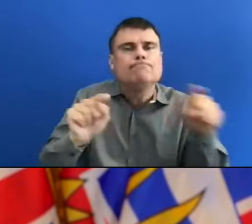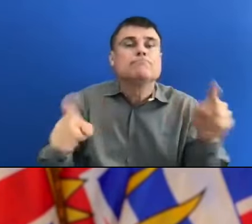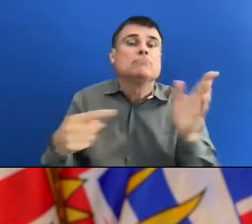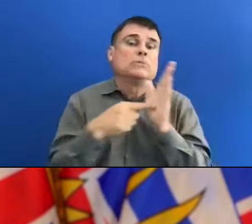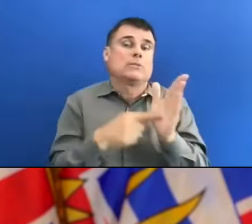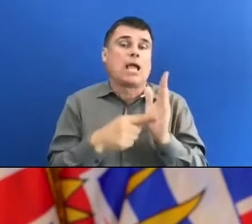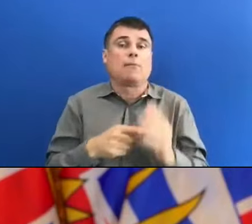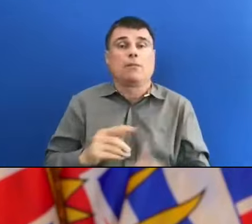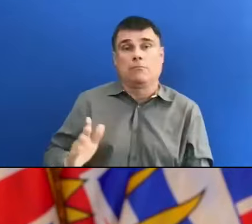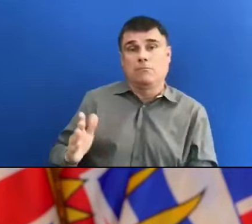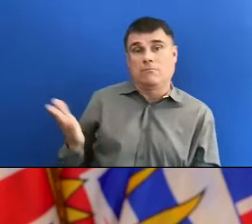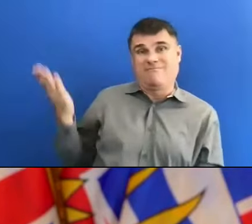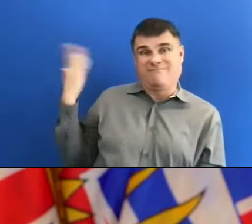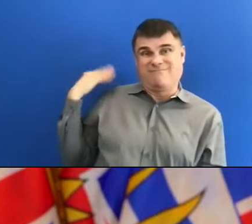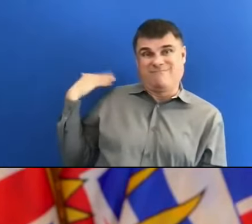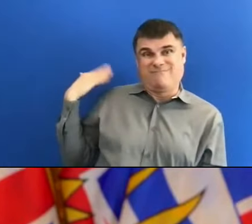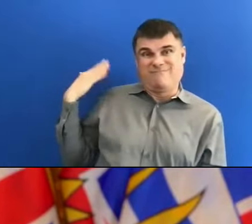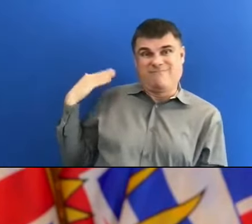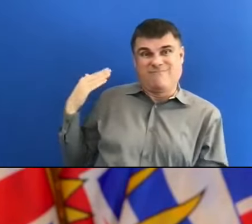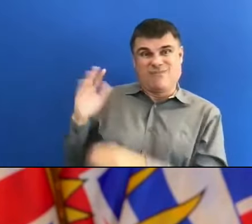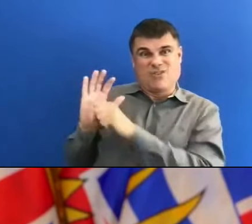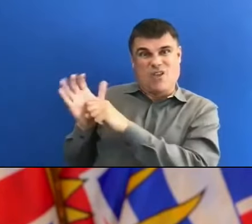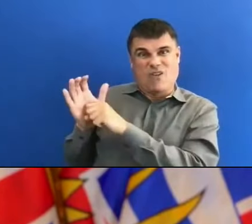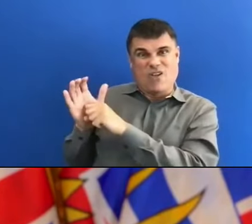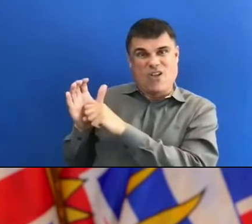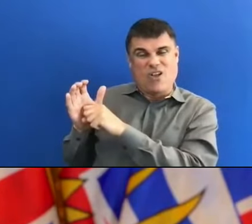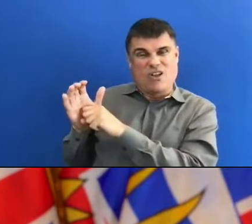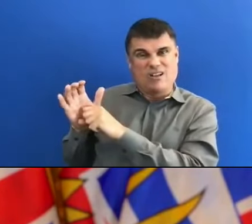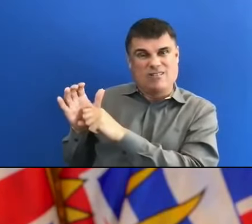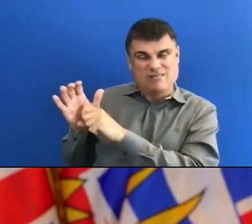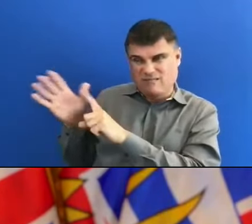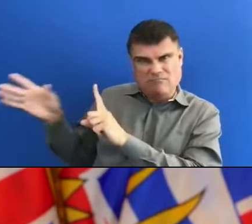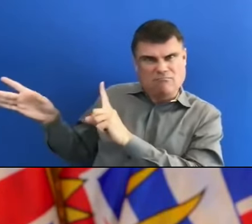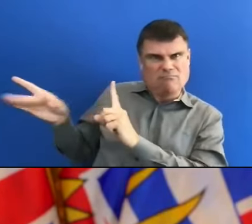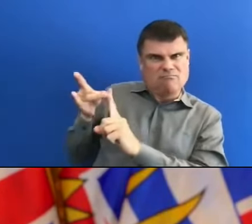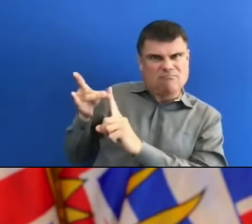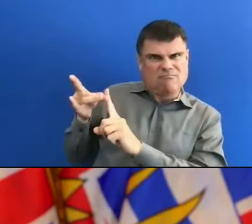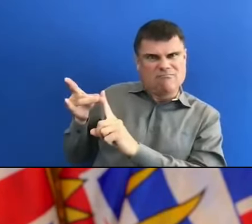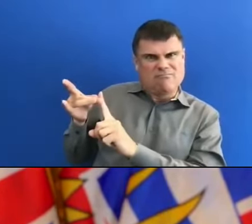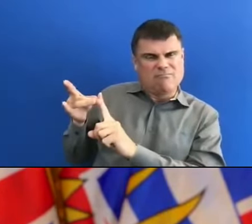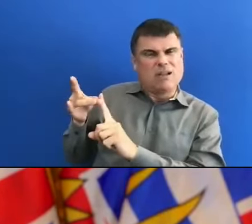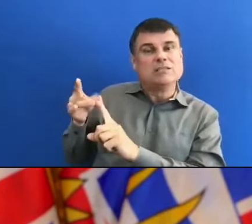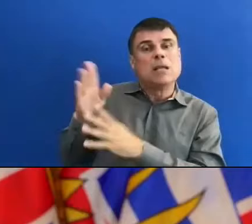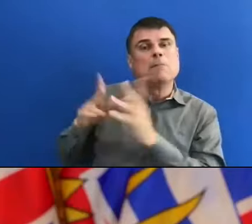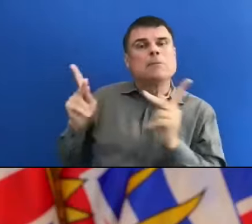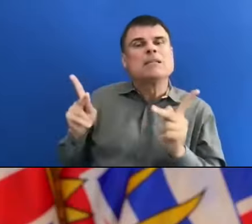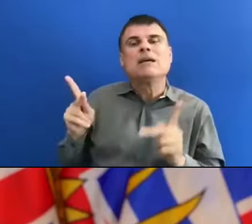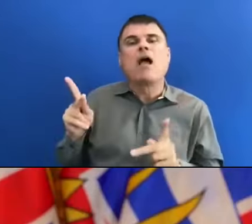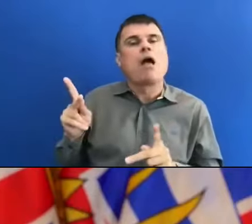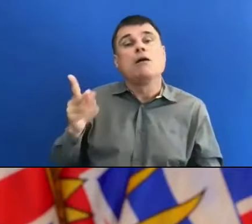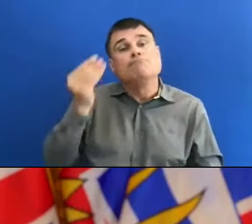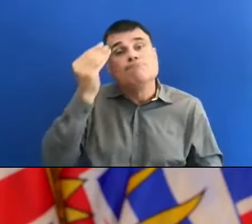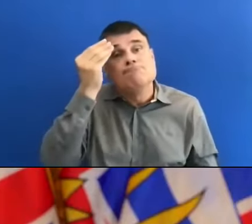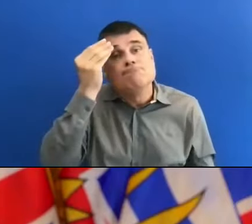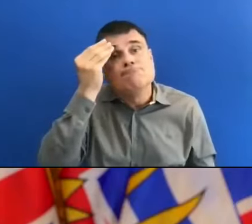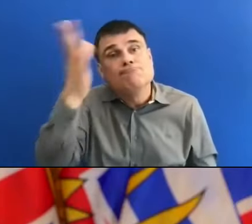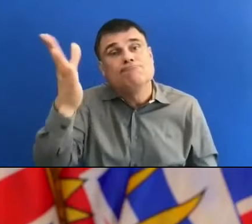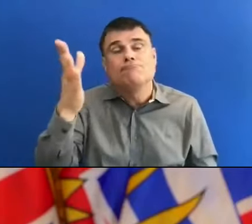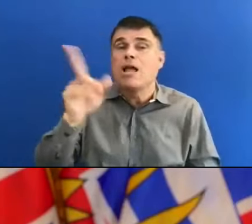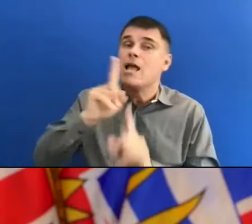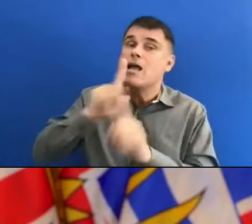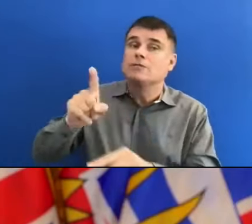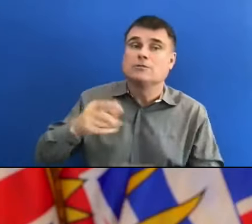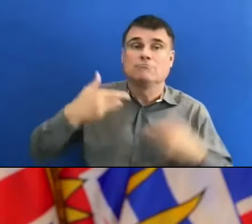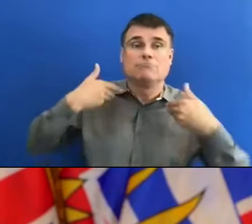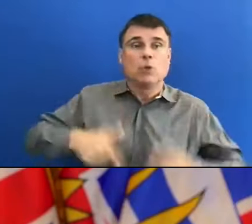a new infectious disease, some of those questions are not that important in terms of us understanding how to react